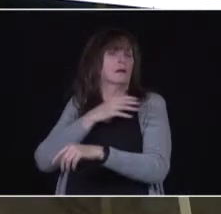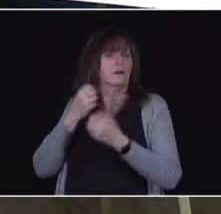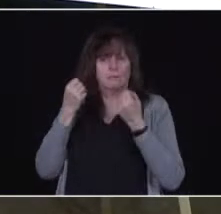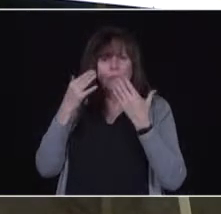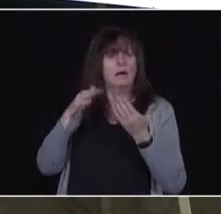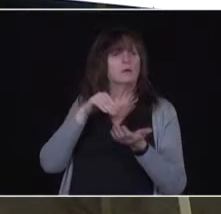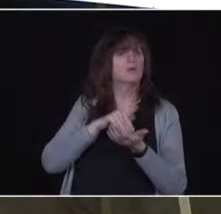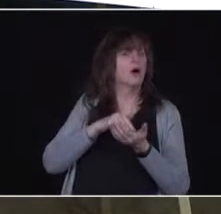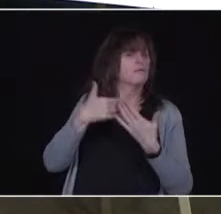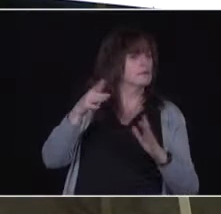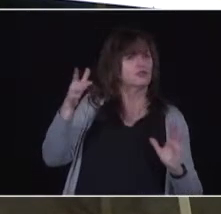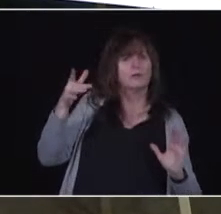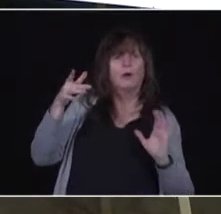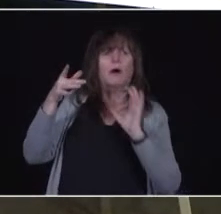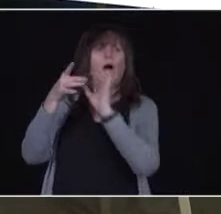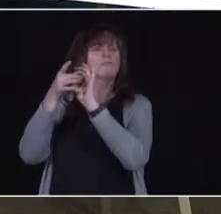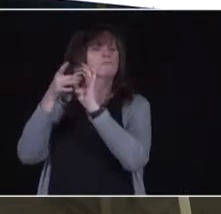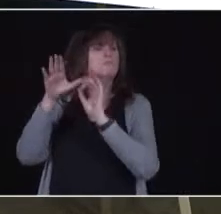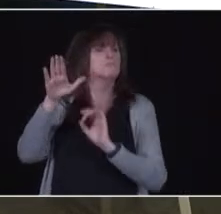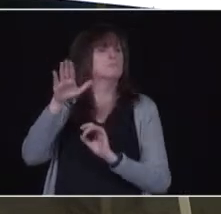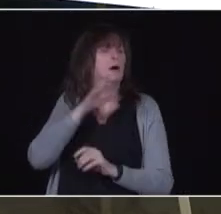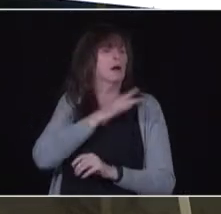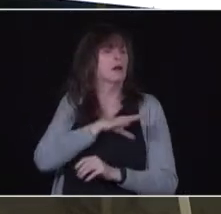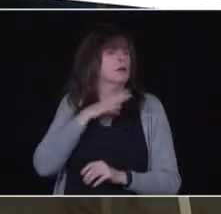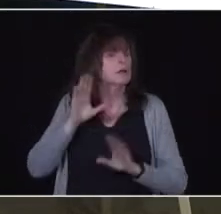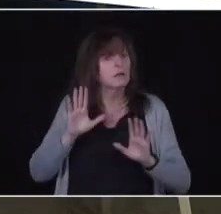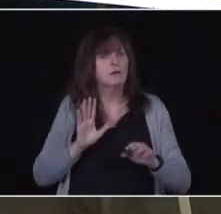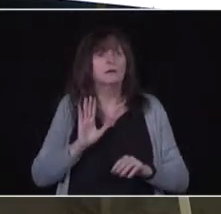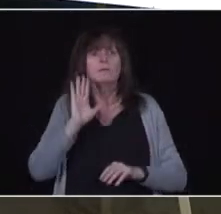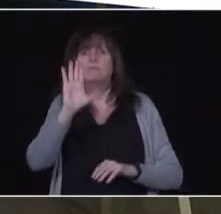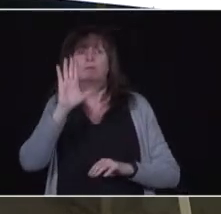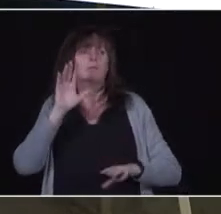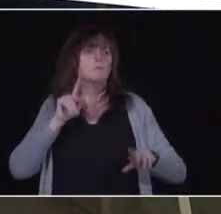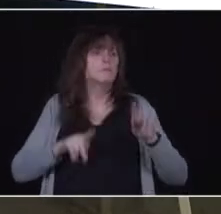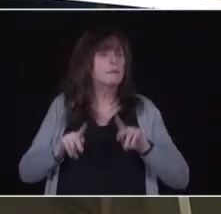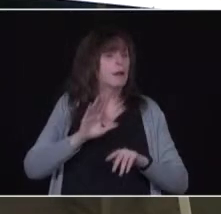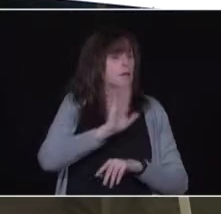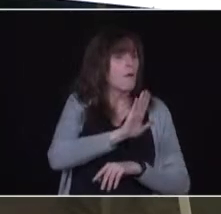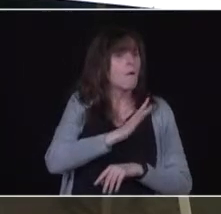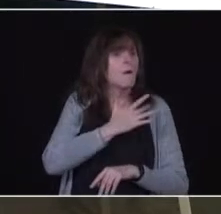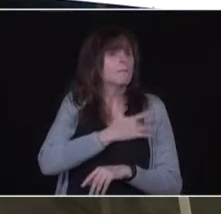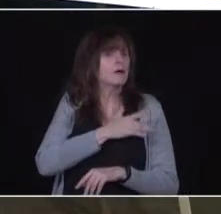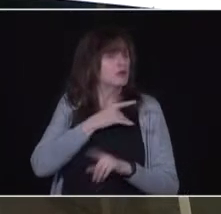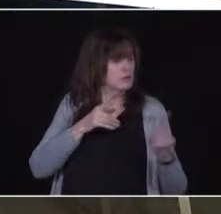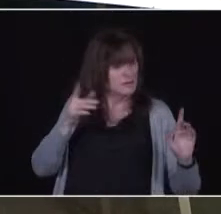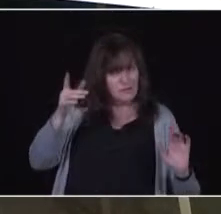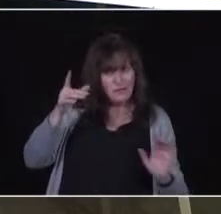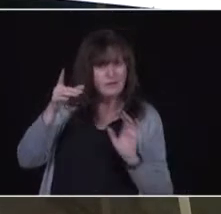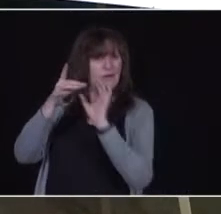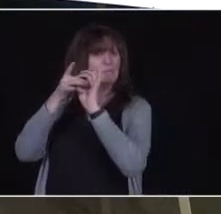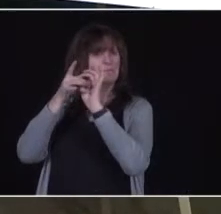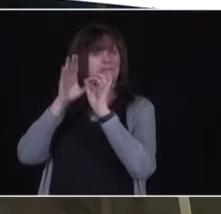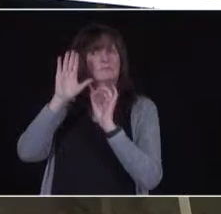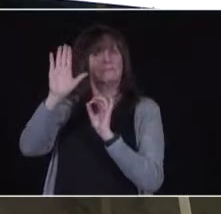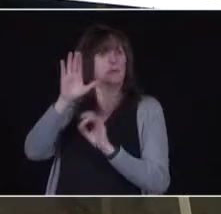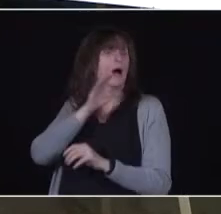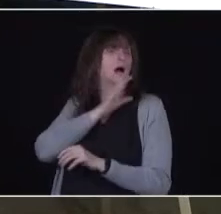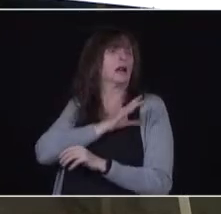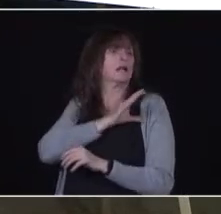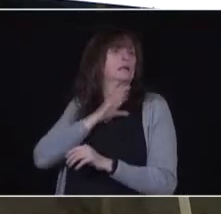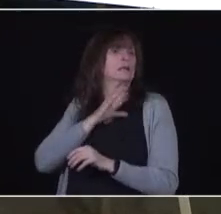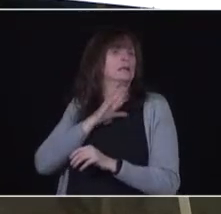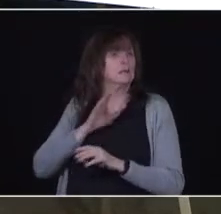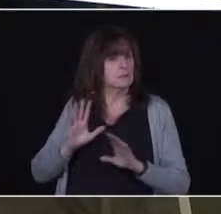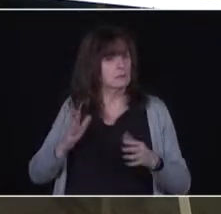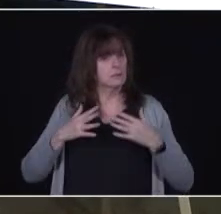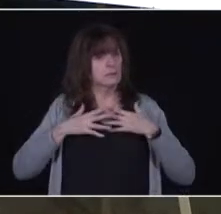come to that clinic, and to that public vaccination clinic, and be able to give them the vaccination yourself, or one of your colleagues. I know